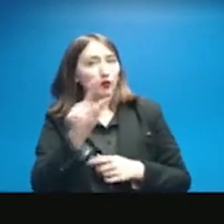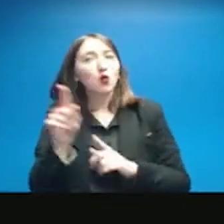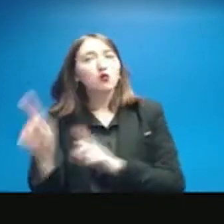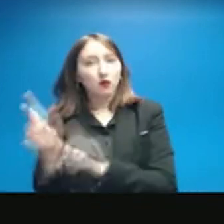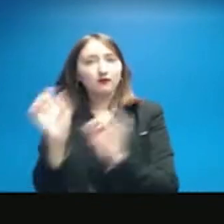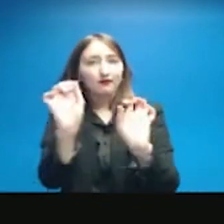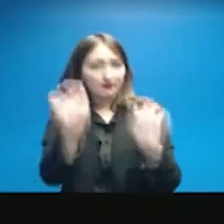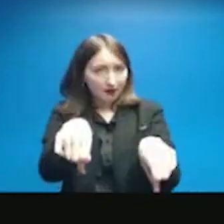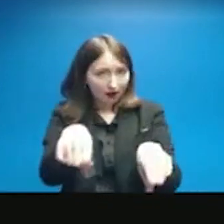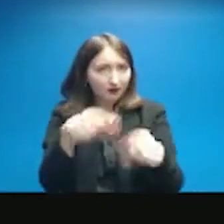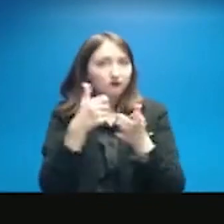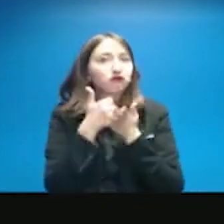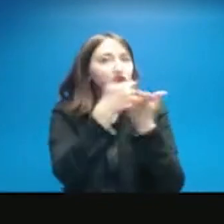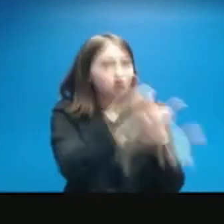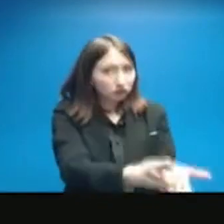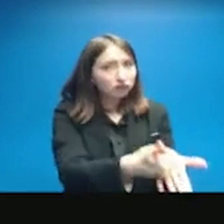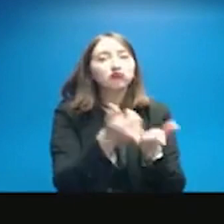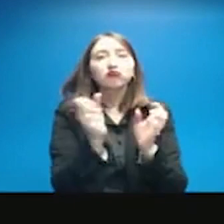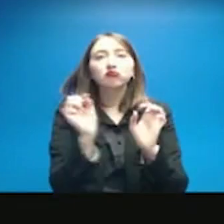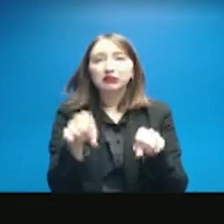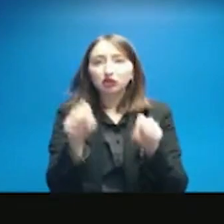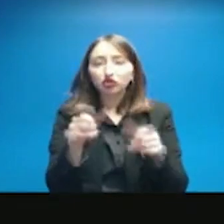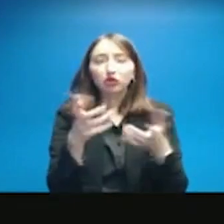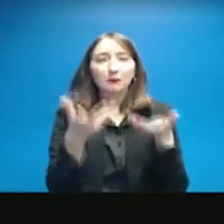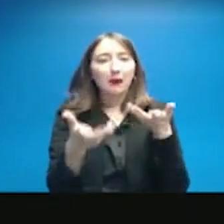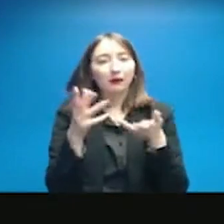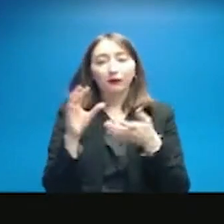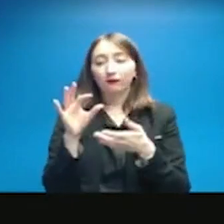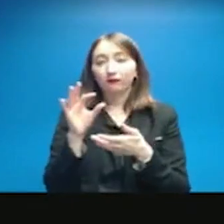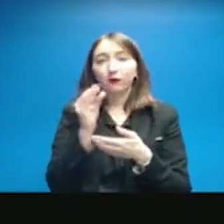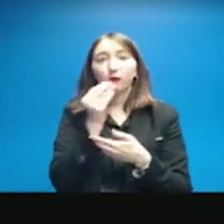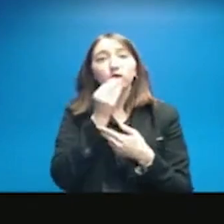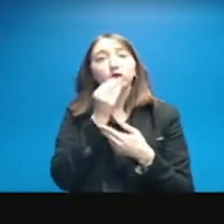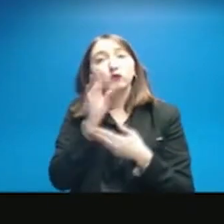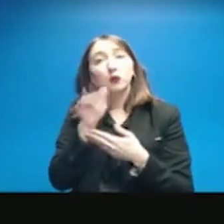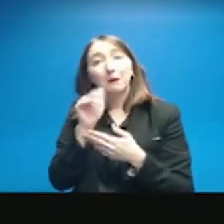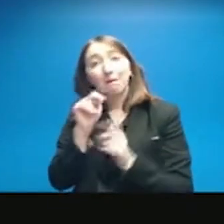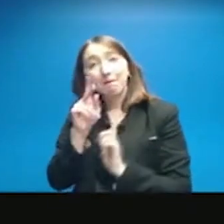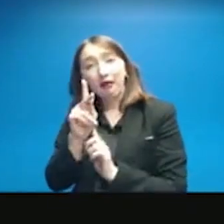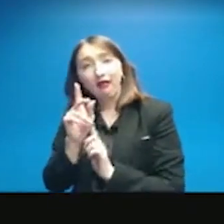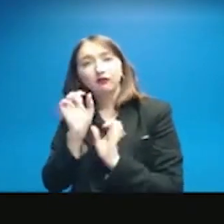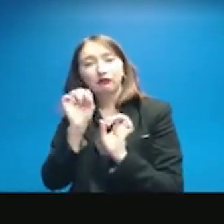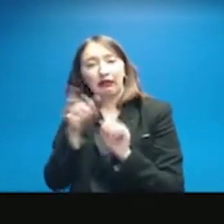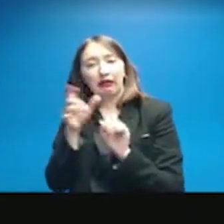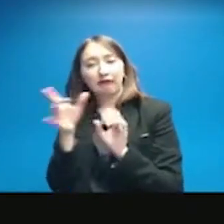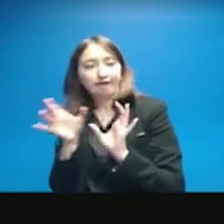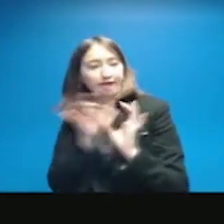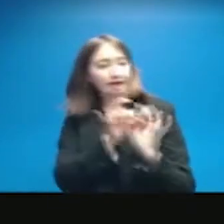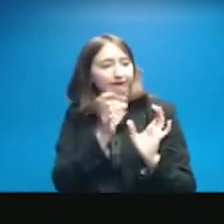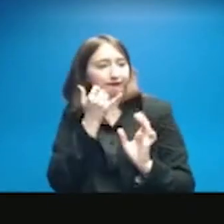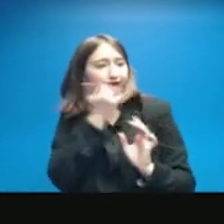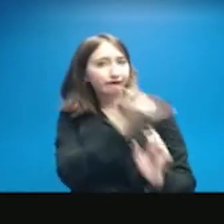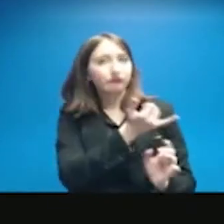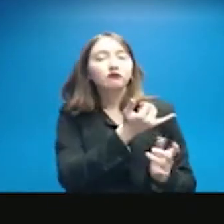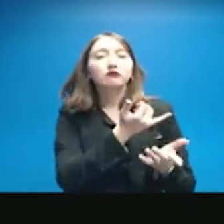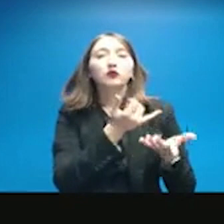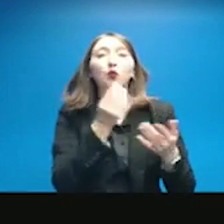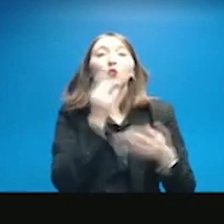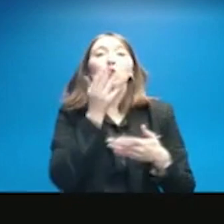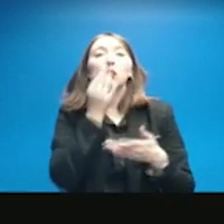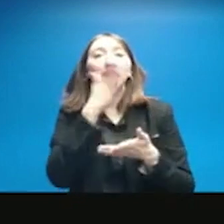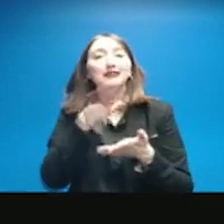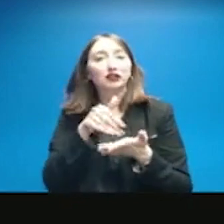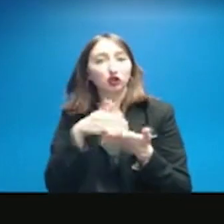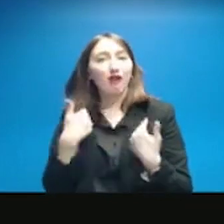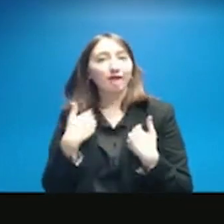of potential assistance, connecting them with the food bank. Our warming centers in the city are providing food